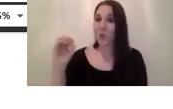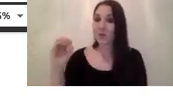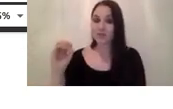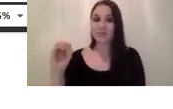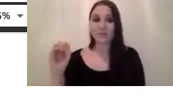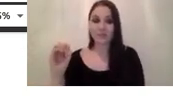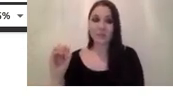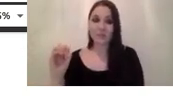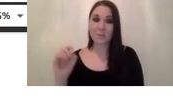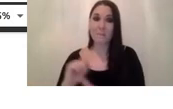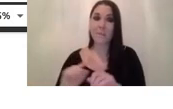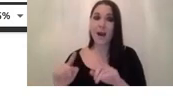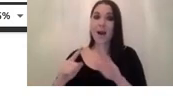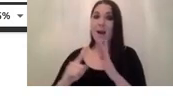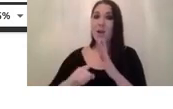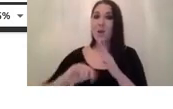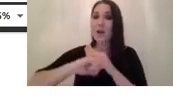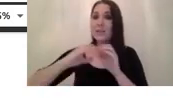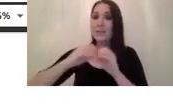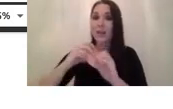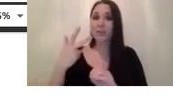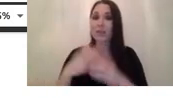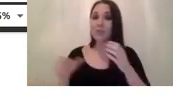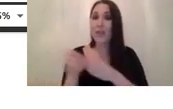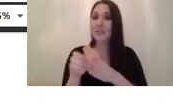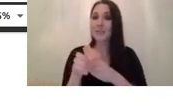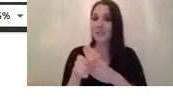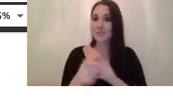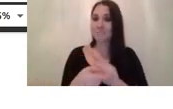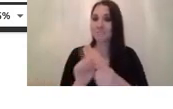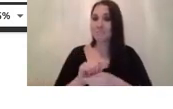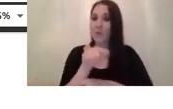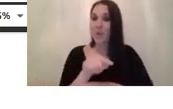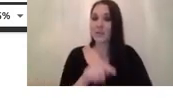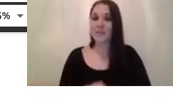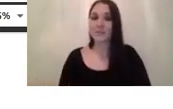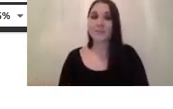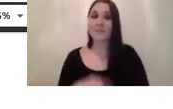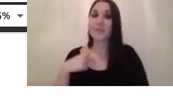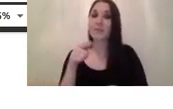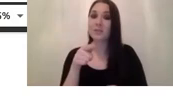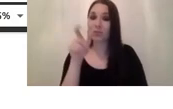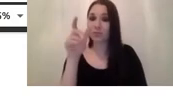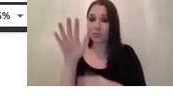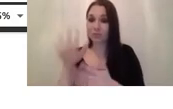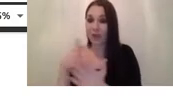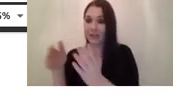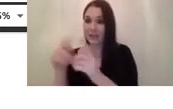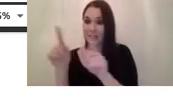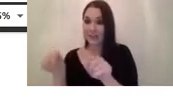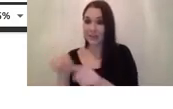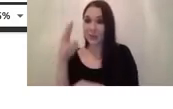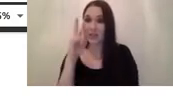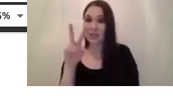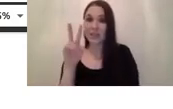the usb 3 is the direct replacement for it so uh yes i was saying in the right hand side you can see this chart where you're